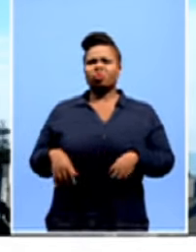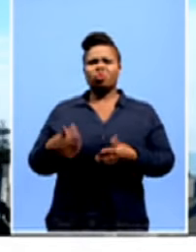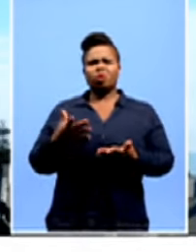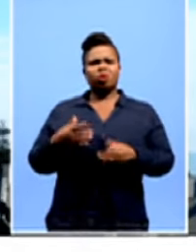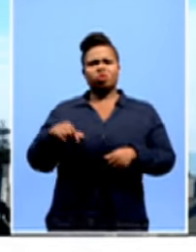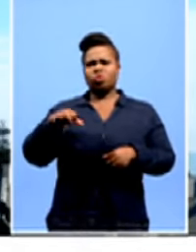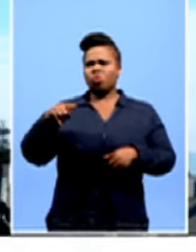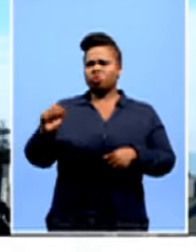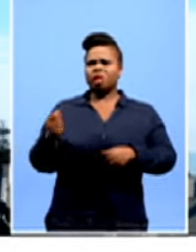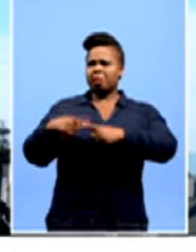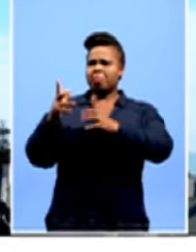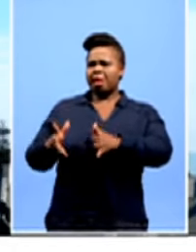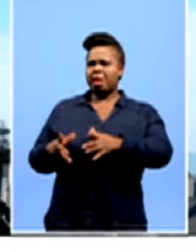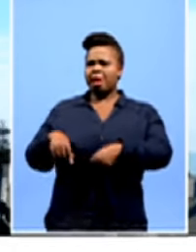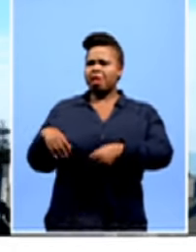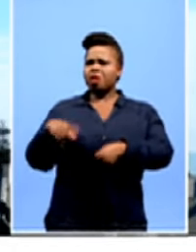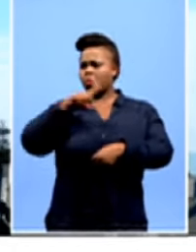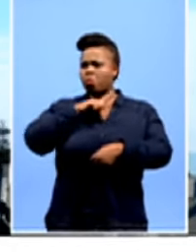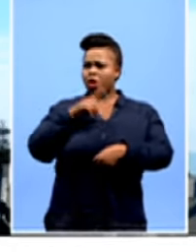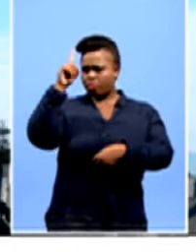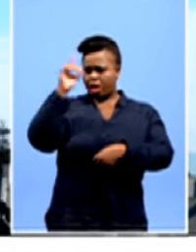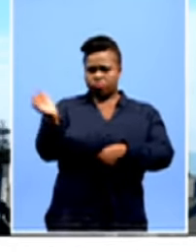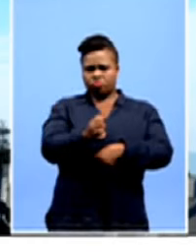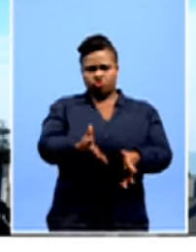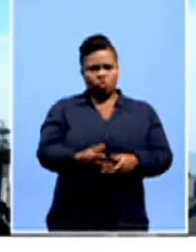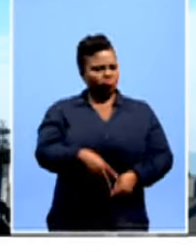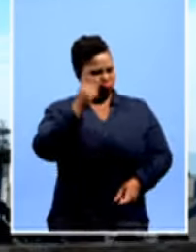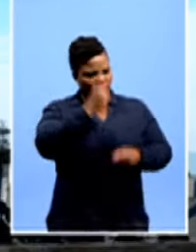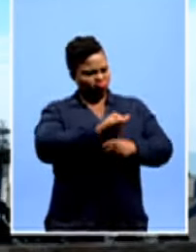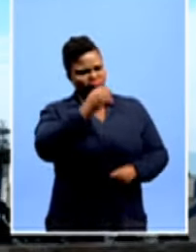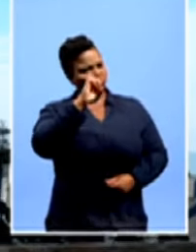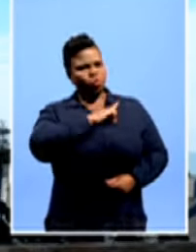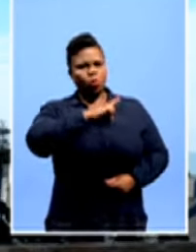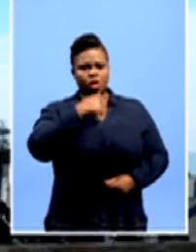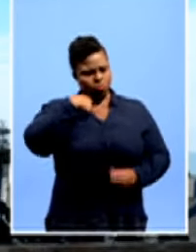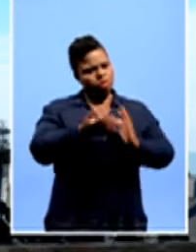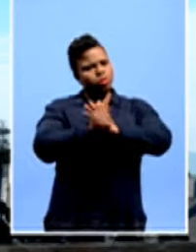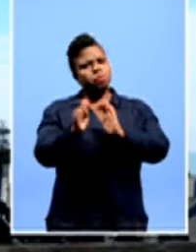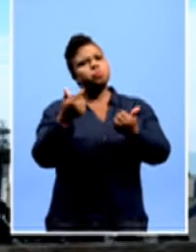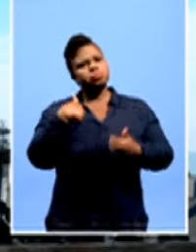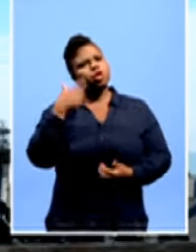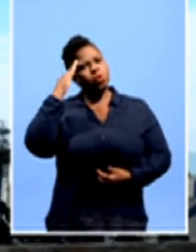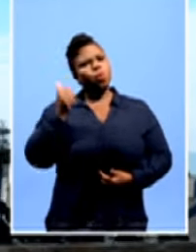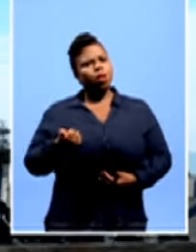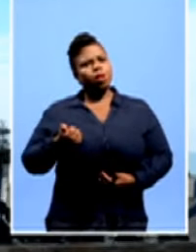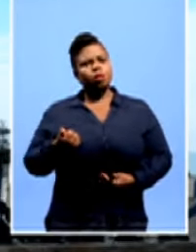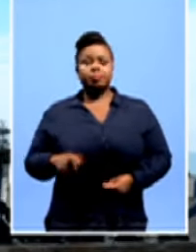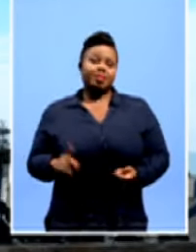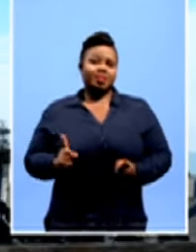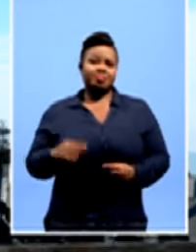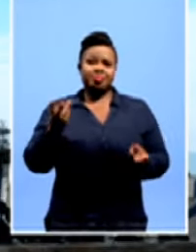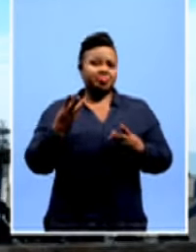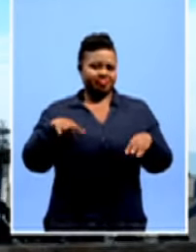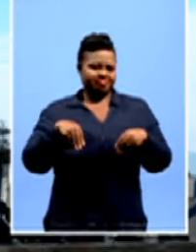denies it, he I'm not a quota, I came here unmarried. Because no one wants to embrace quota. And you go to the officials,